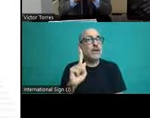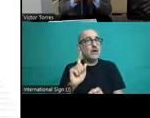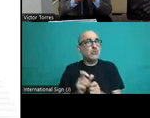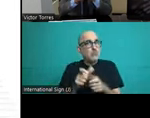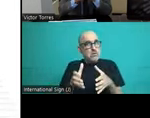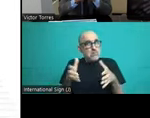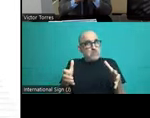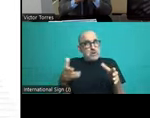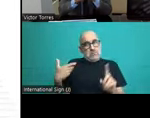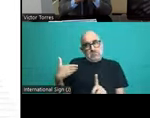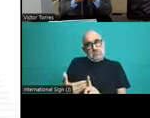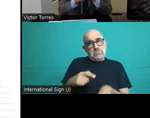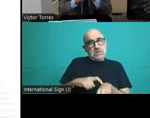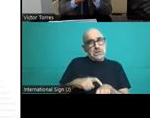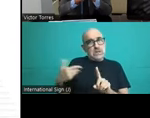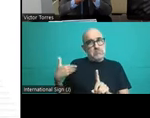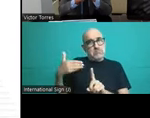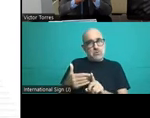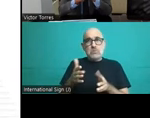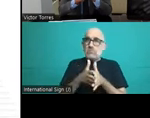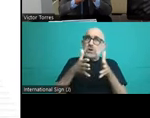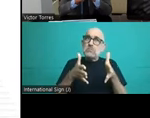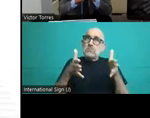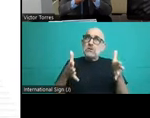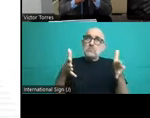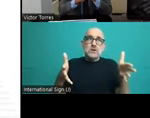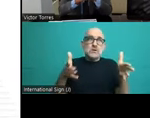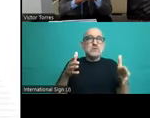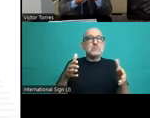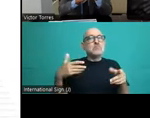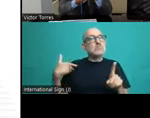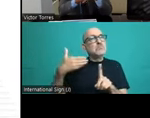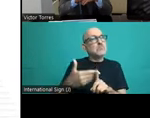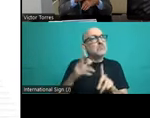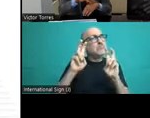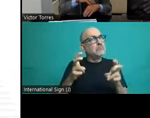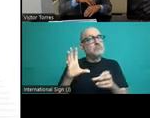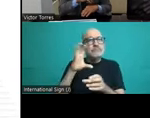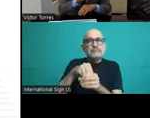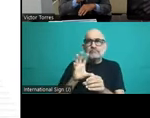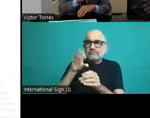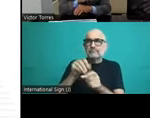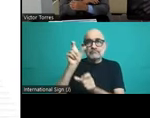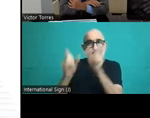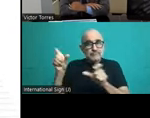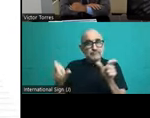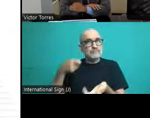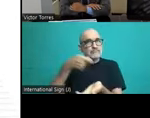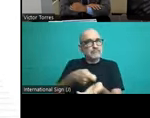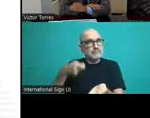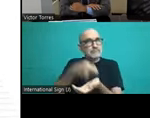in terms of affiliation and financing.